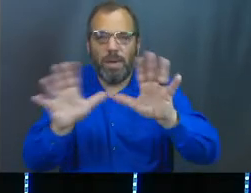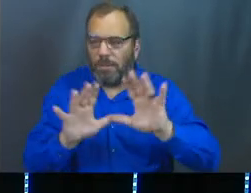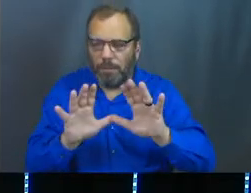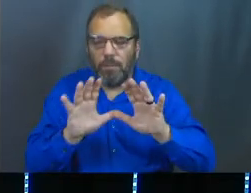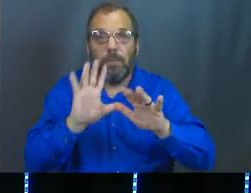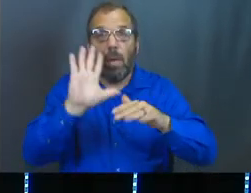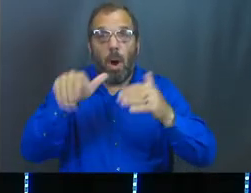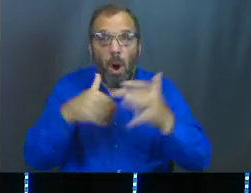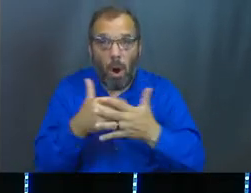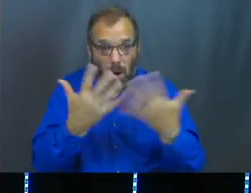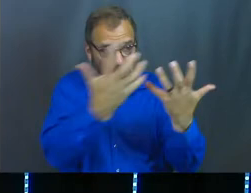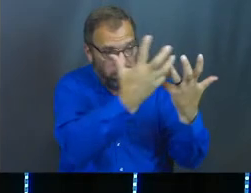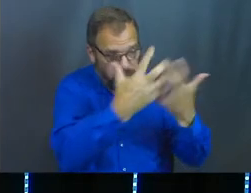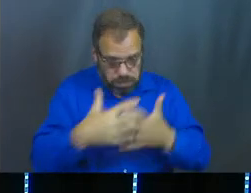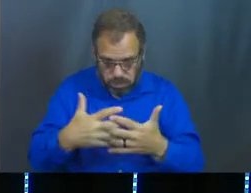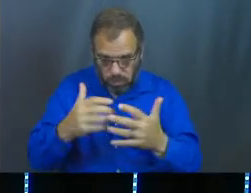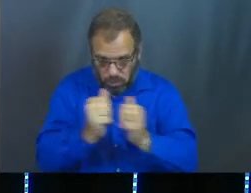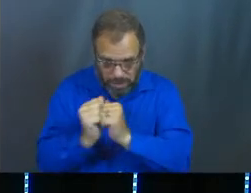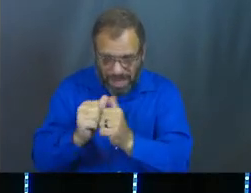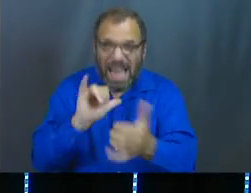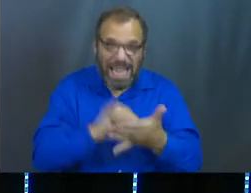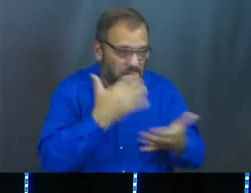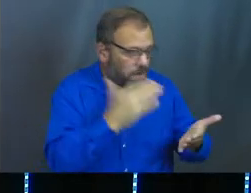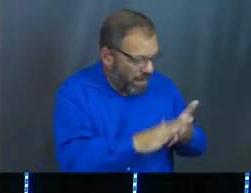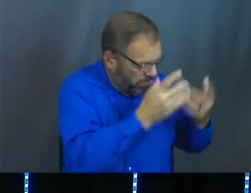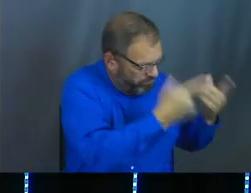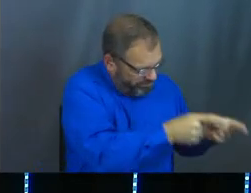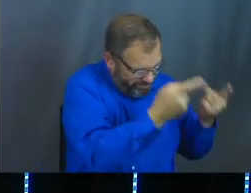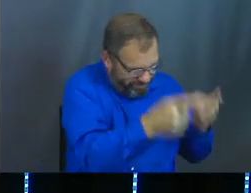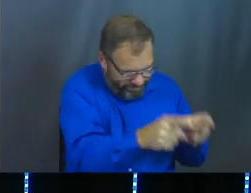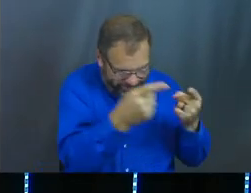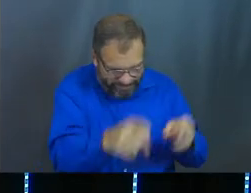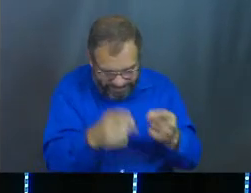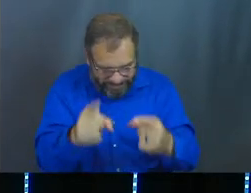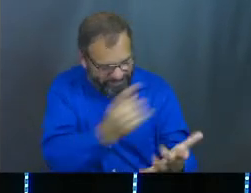everything to work together, that's all the bad stuff in your life.